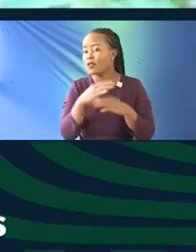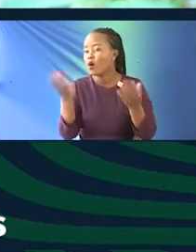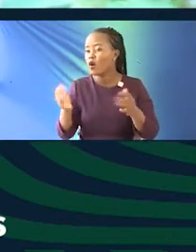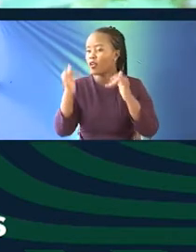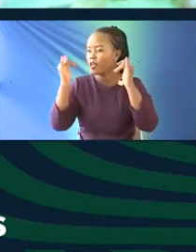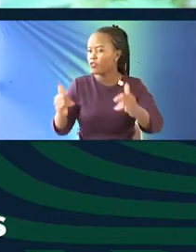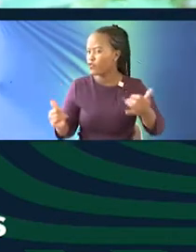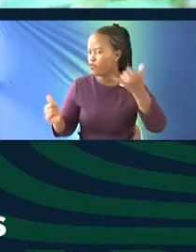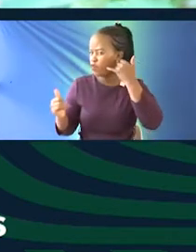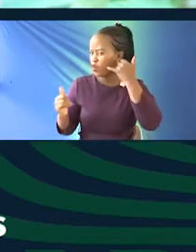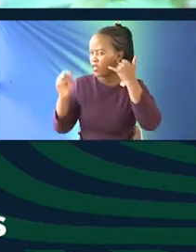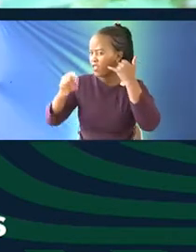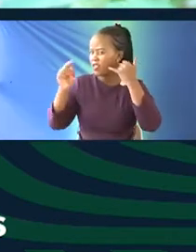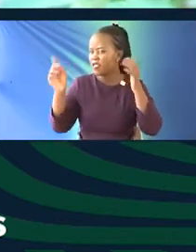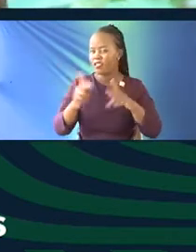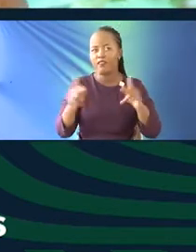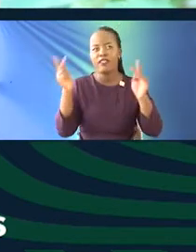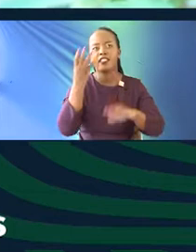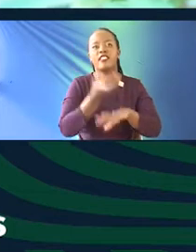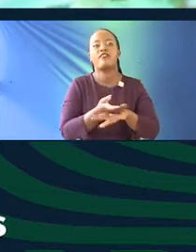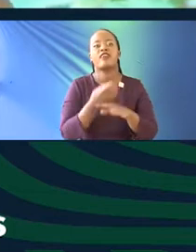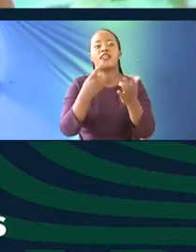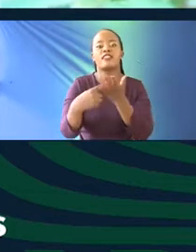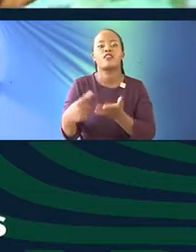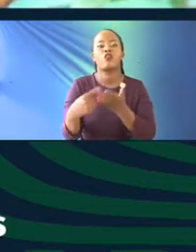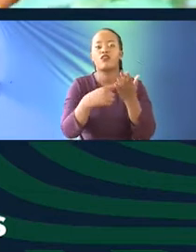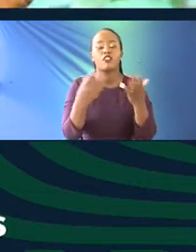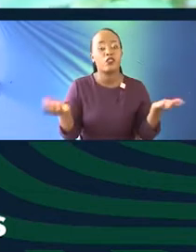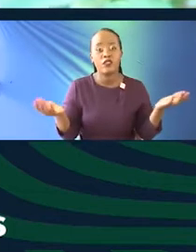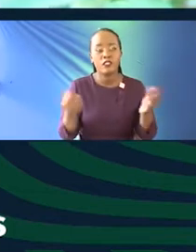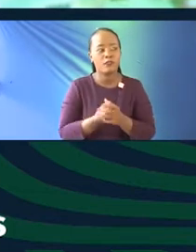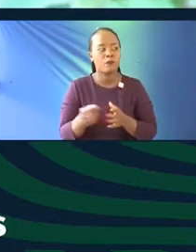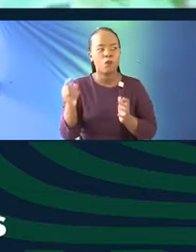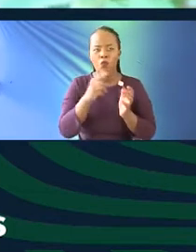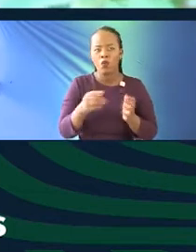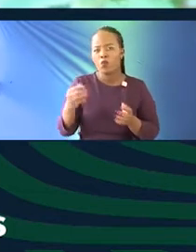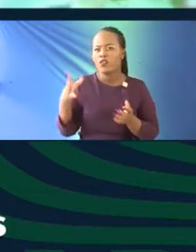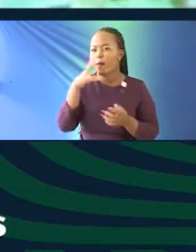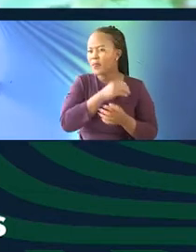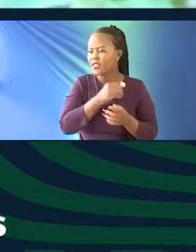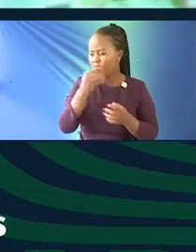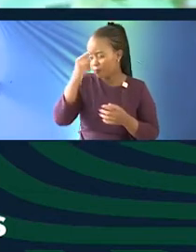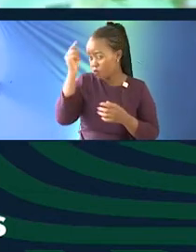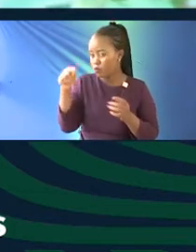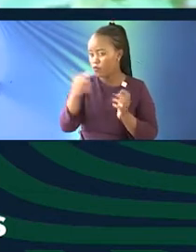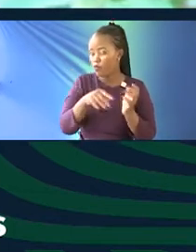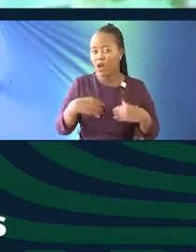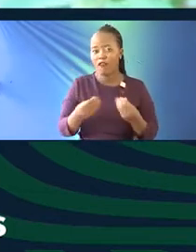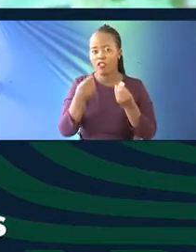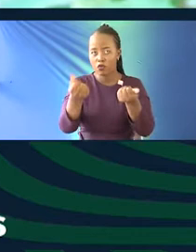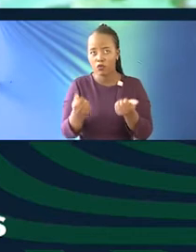difficult conversation. We're not having this conversation because we'll actually get a resolution. But I like saying that